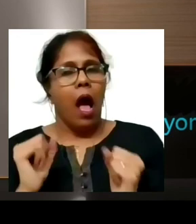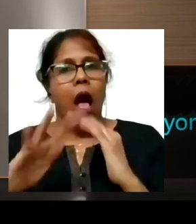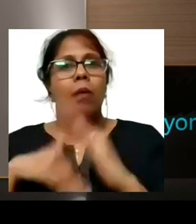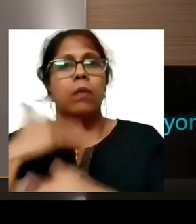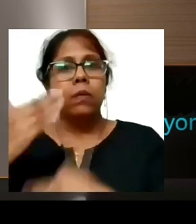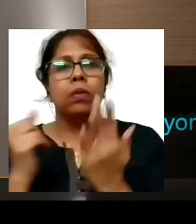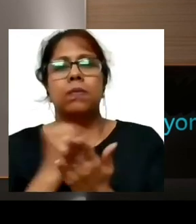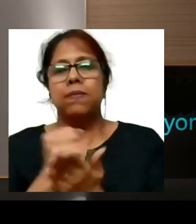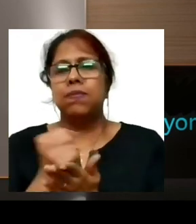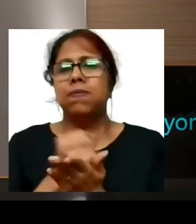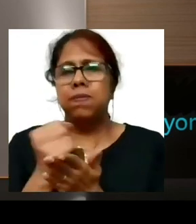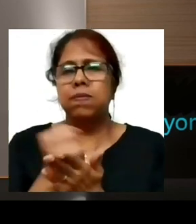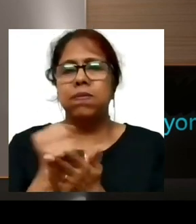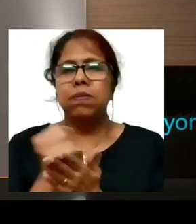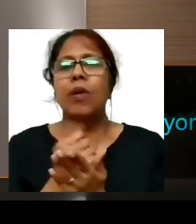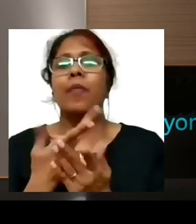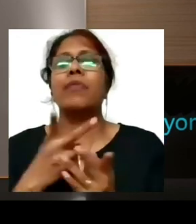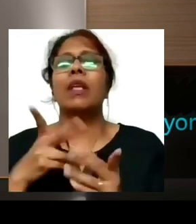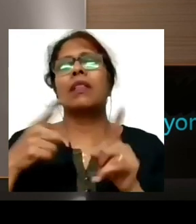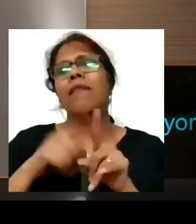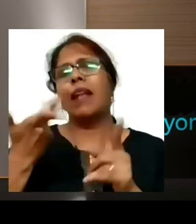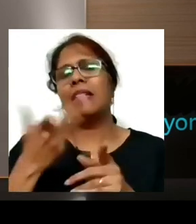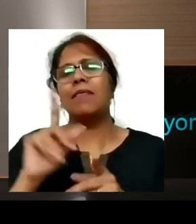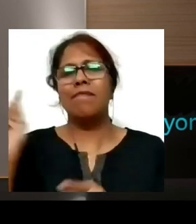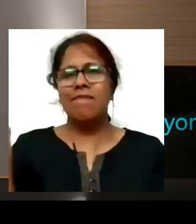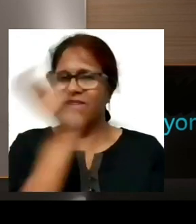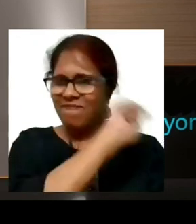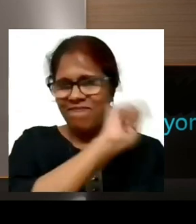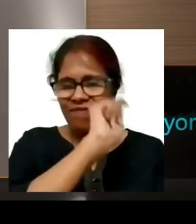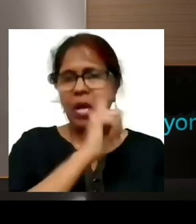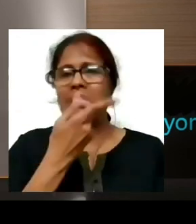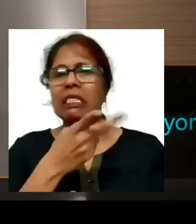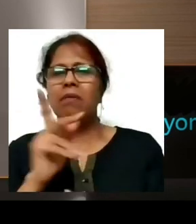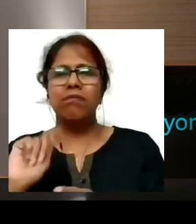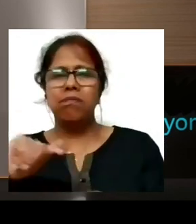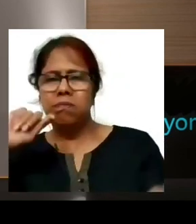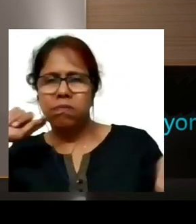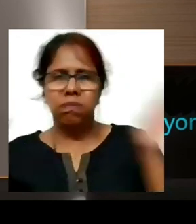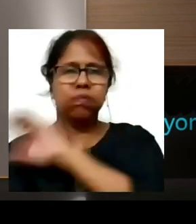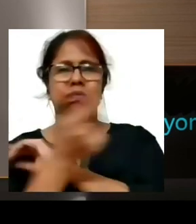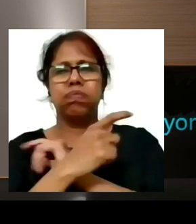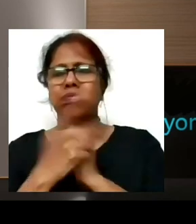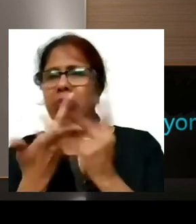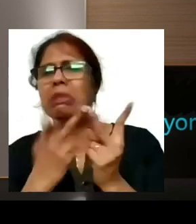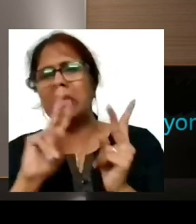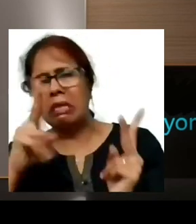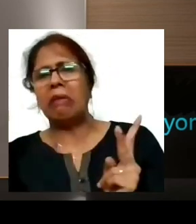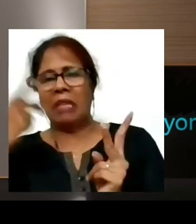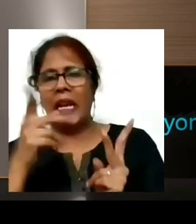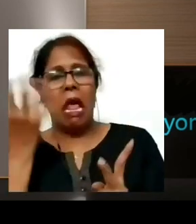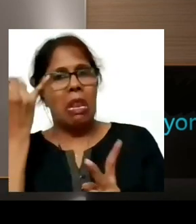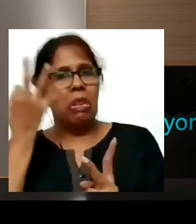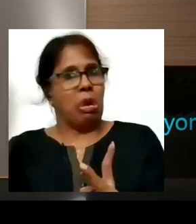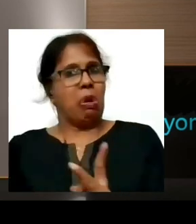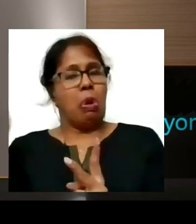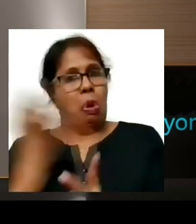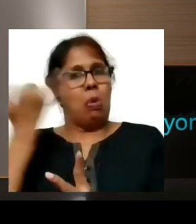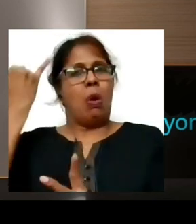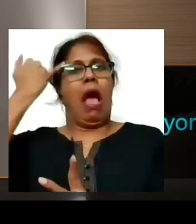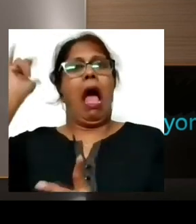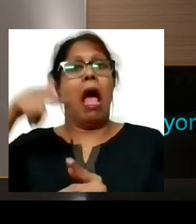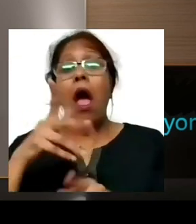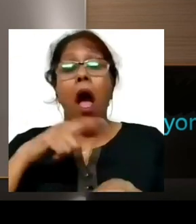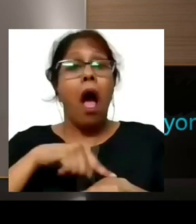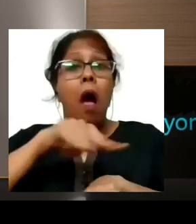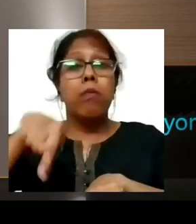practice one different type of service, like flick serve, short serve, et cetera, different type of service for 30 hours every